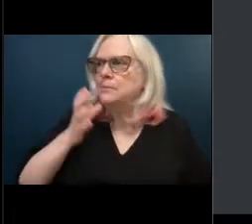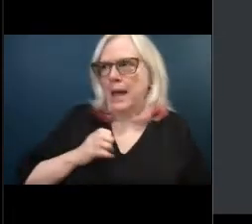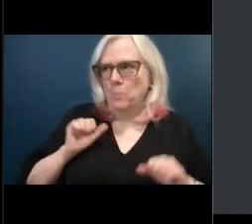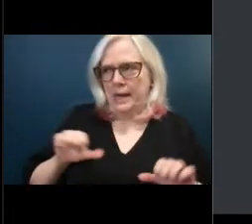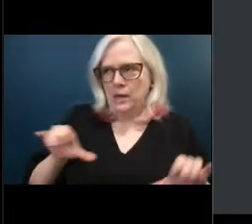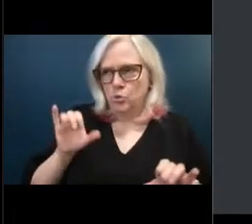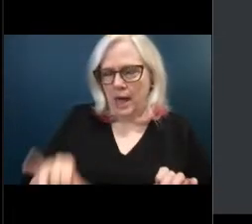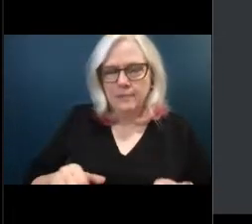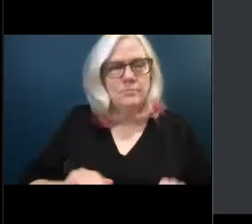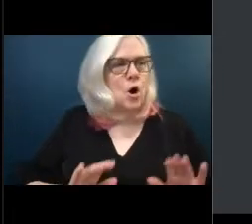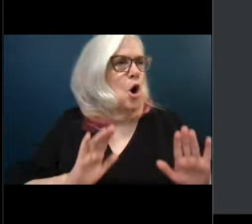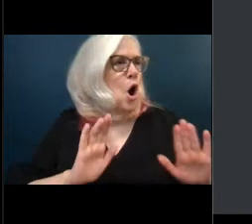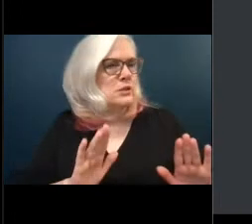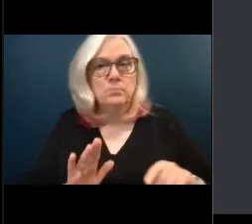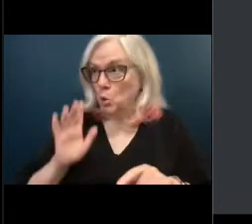We'll do it together.